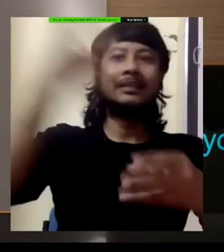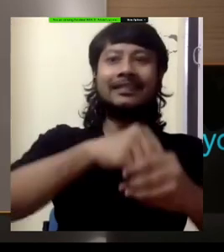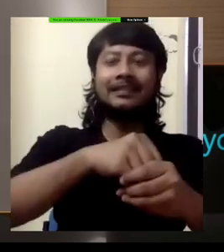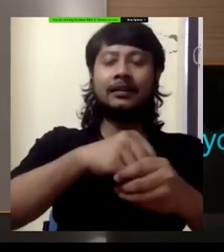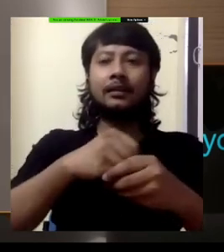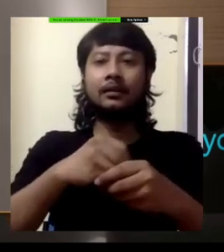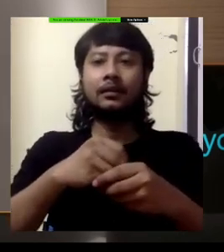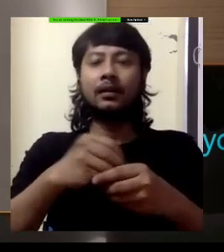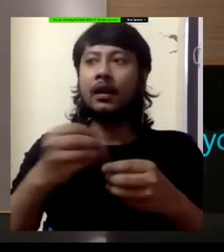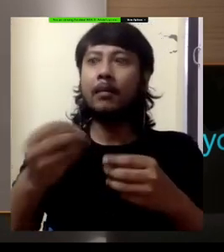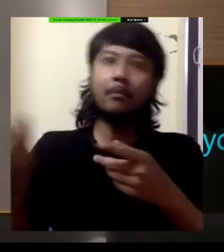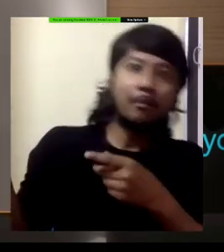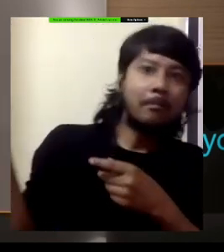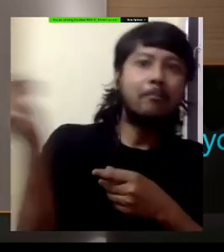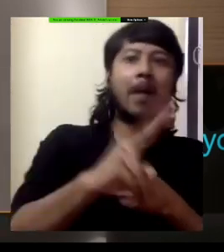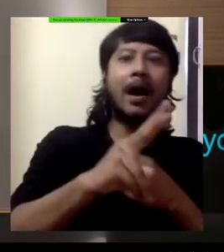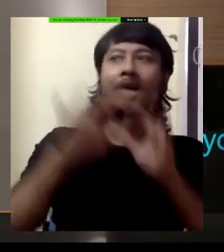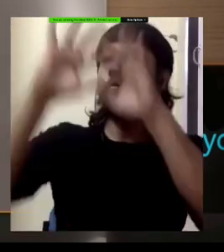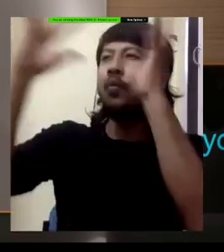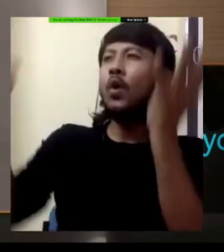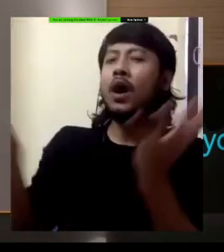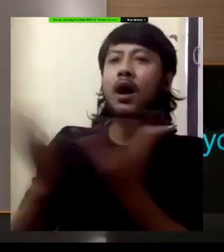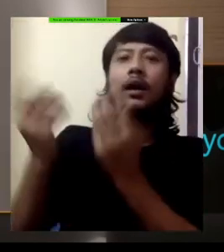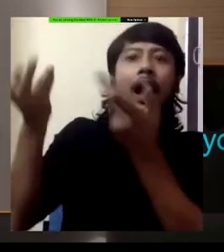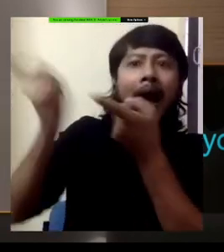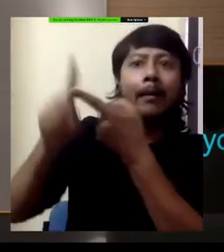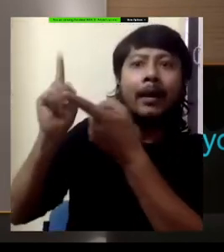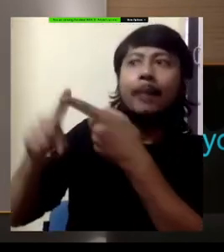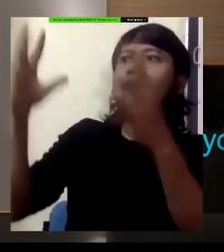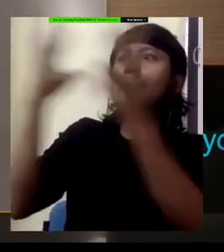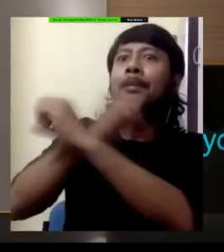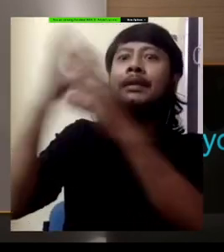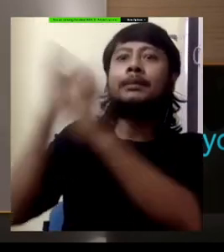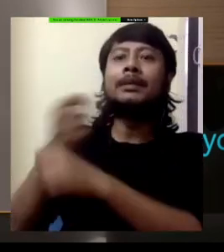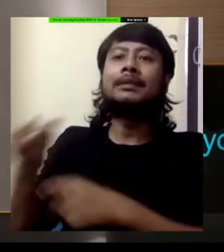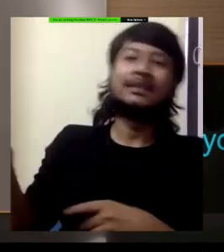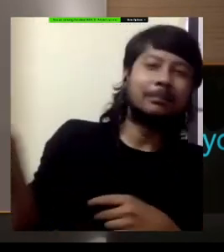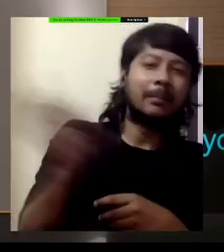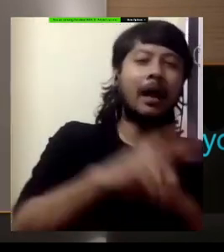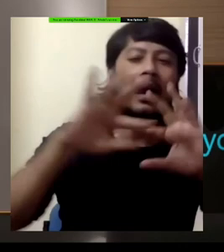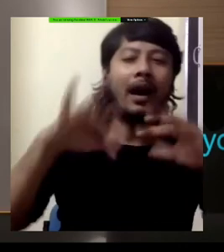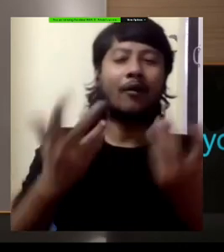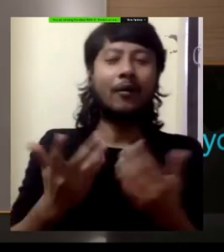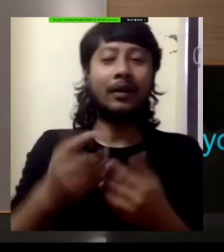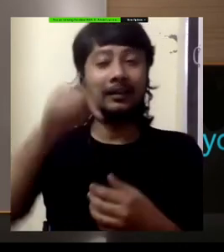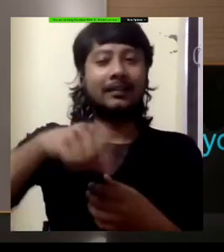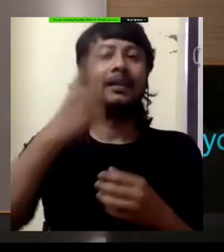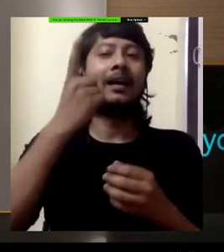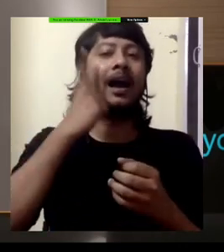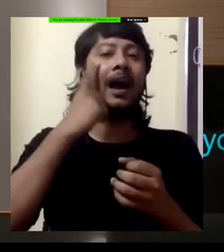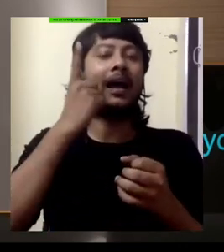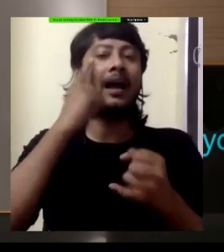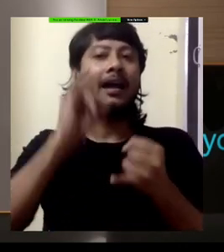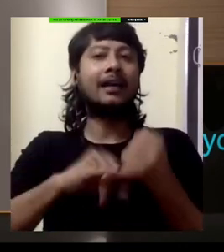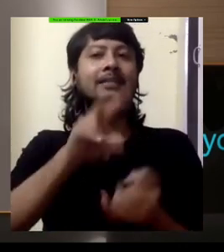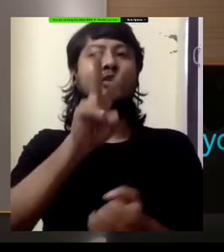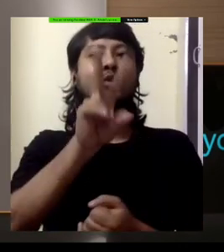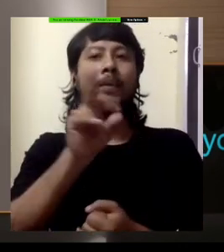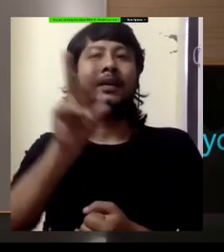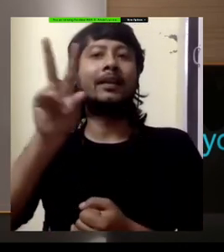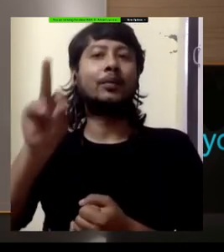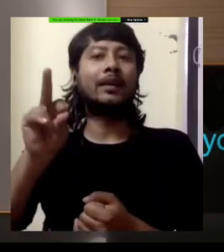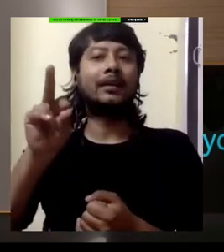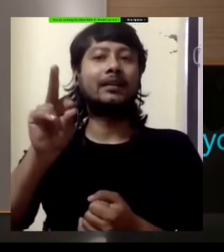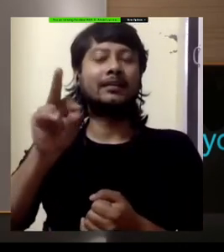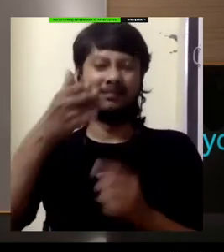that India Inclusion Summit 2020 has for all of us to build a resilient me,